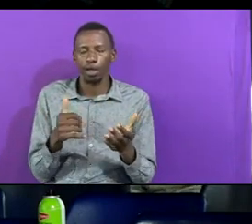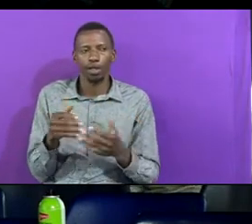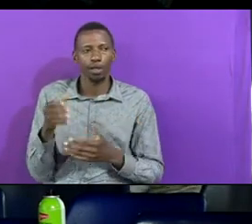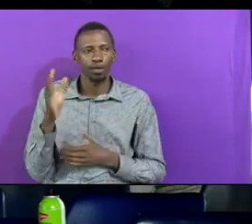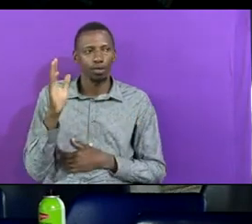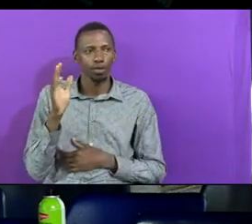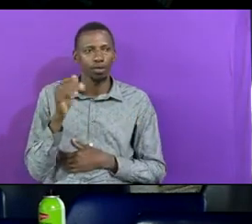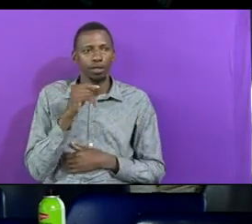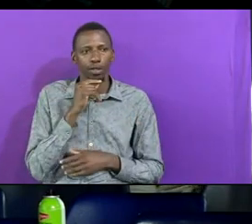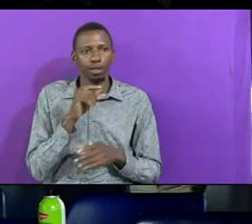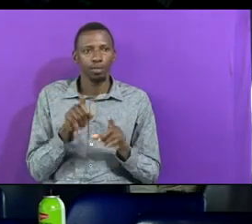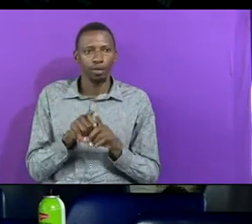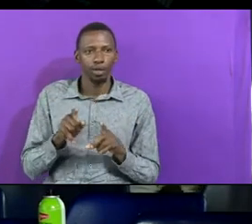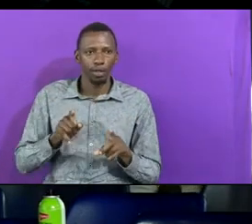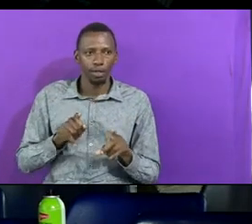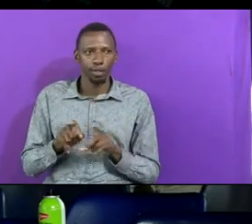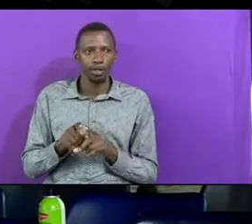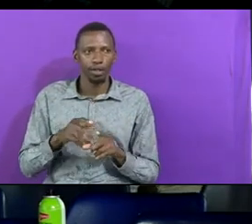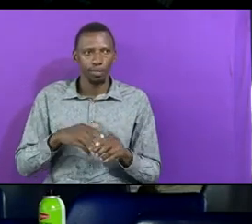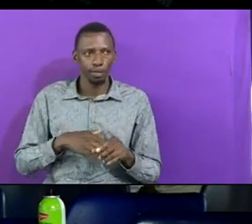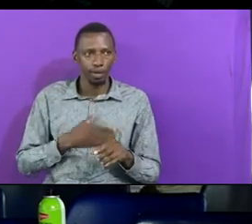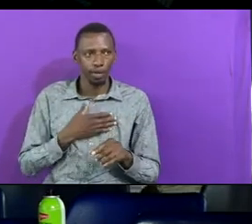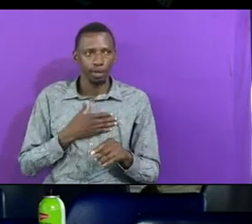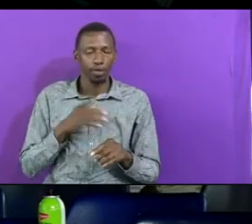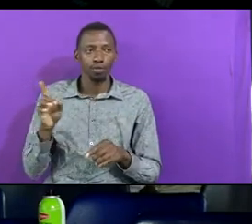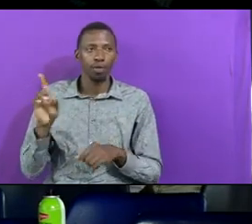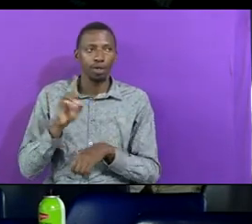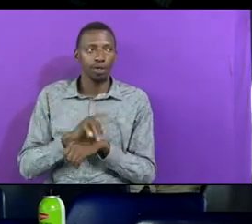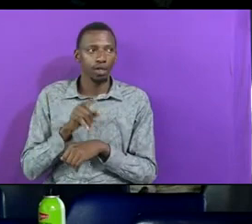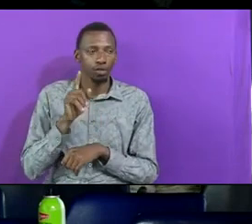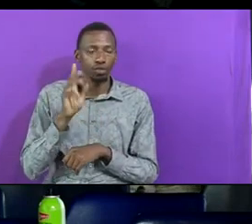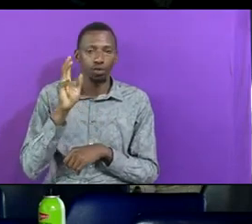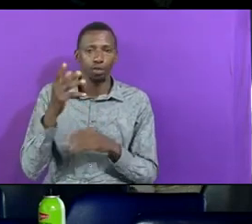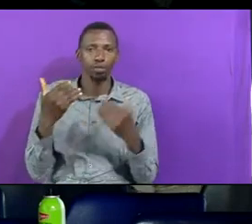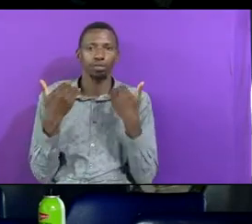There's A Day You Will Sleep And Never Wake Up